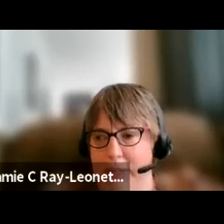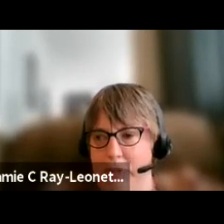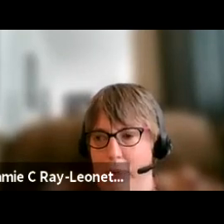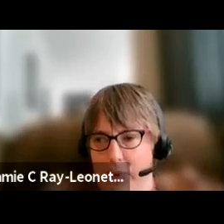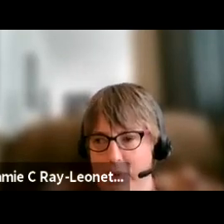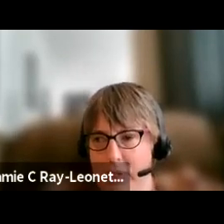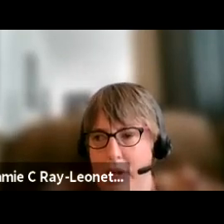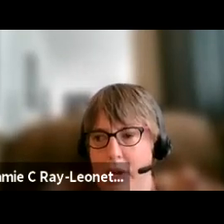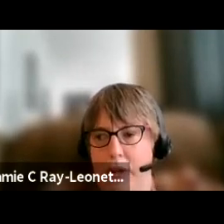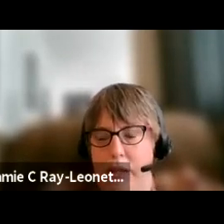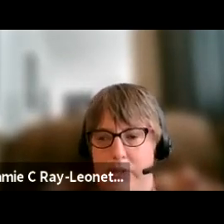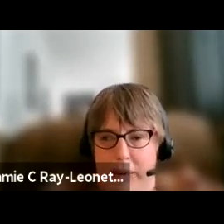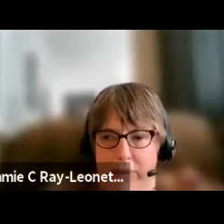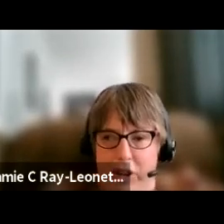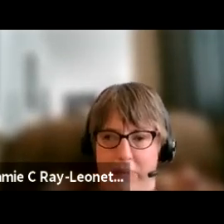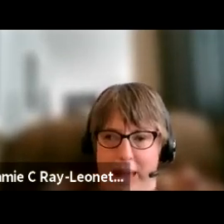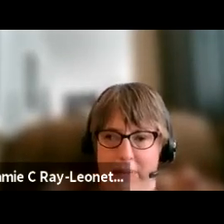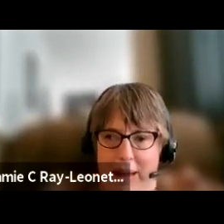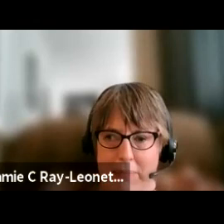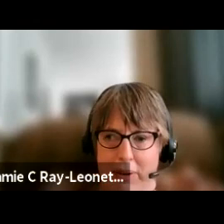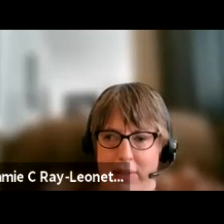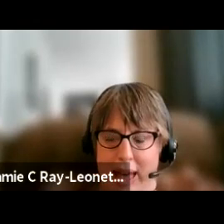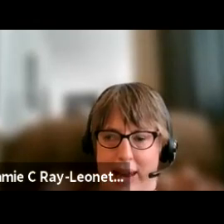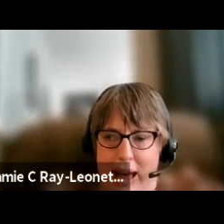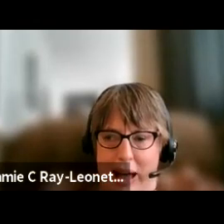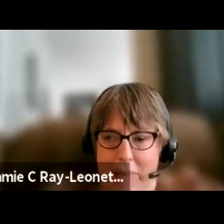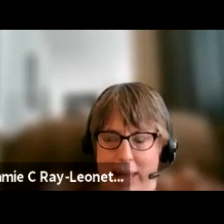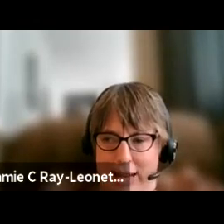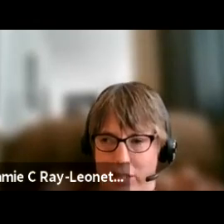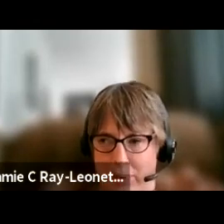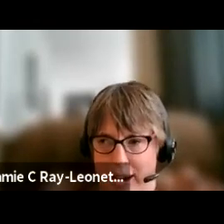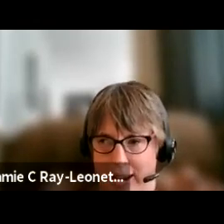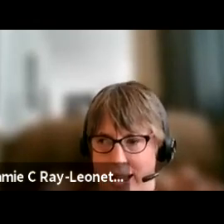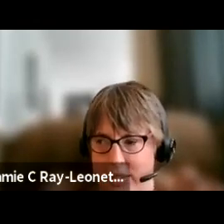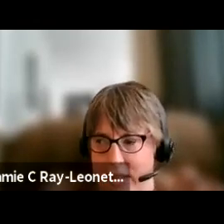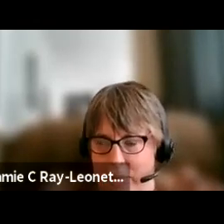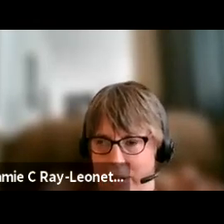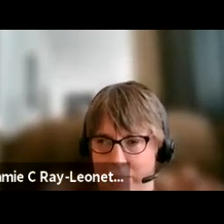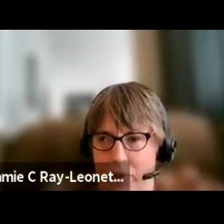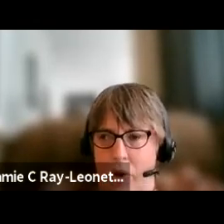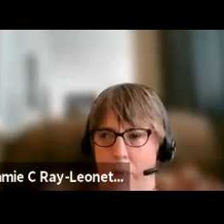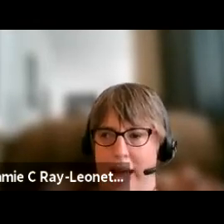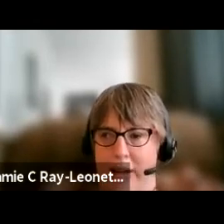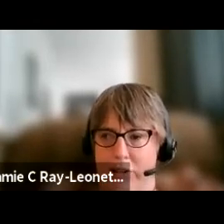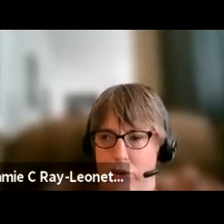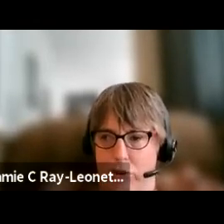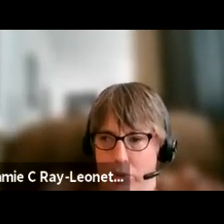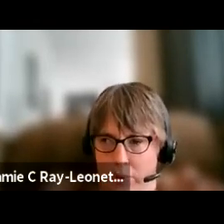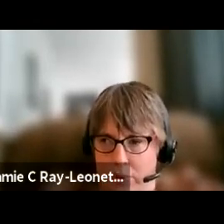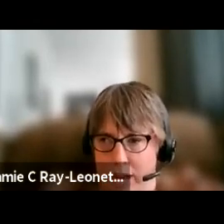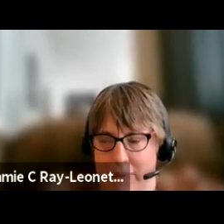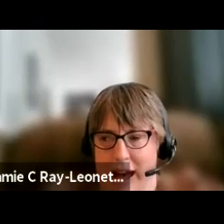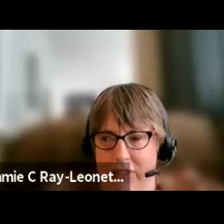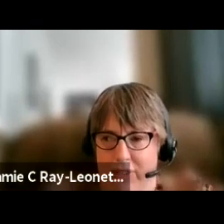develop some tools. So some of you may remember that last spring and summer, we had two